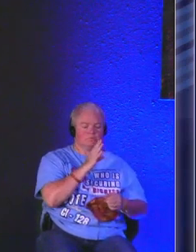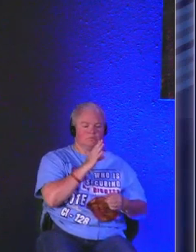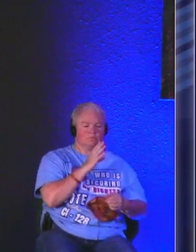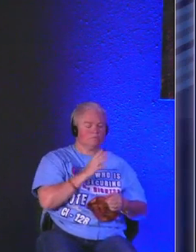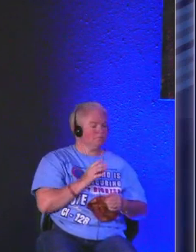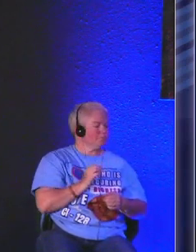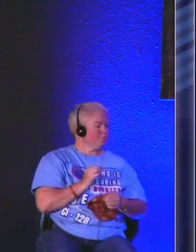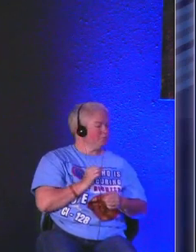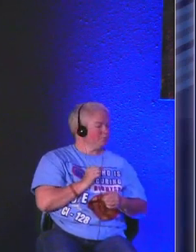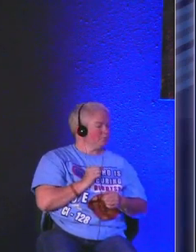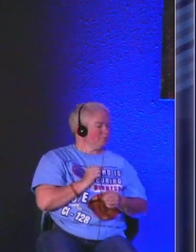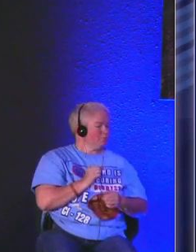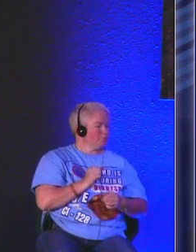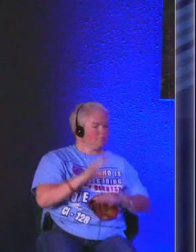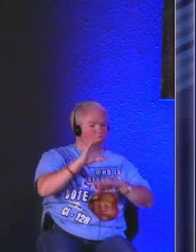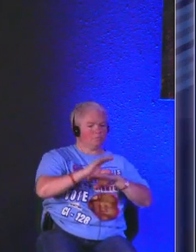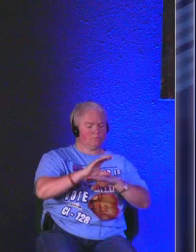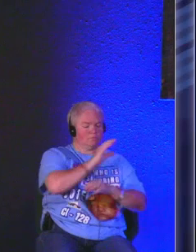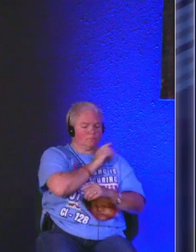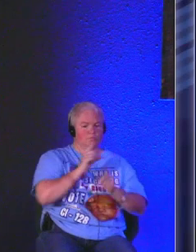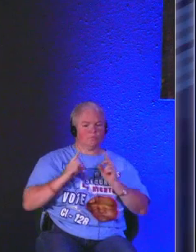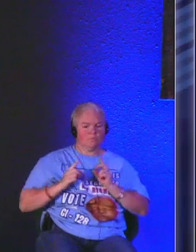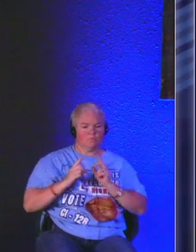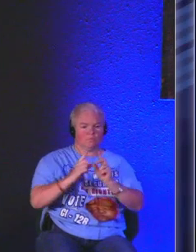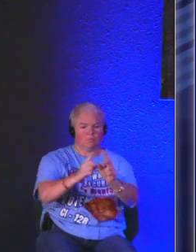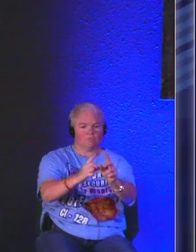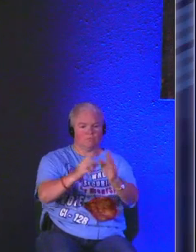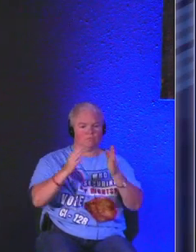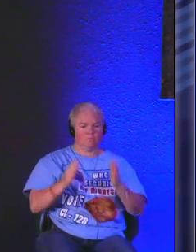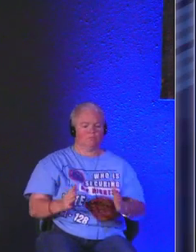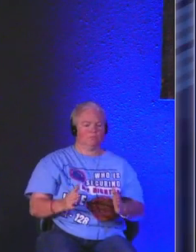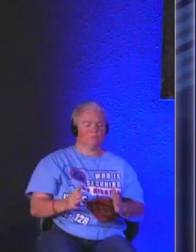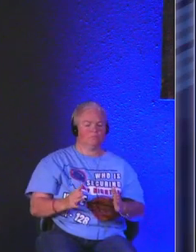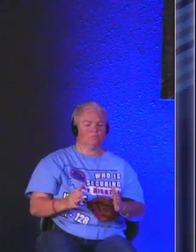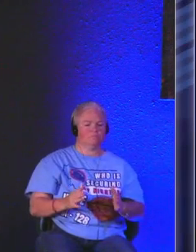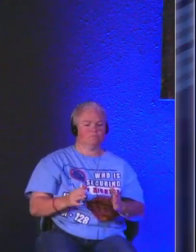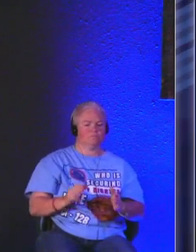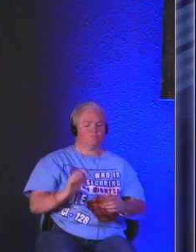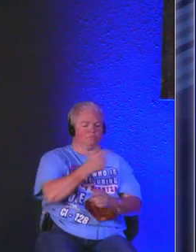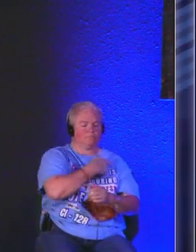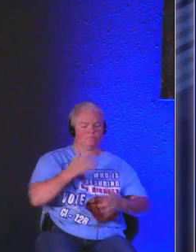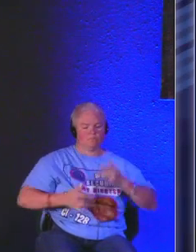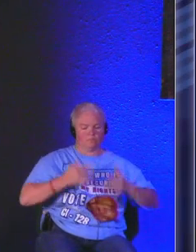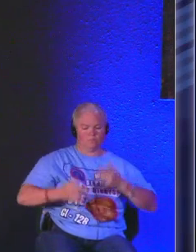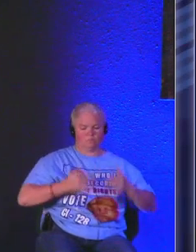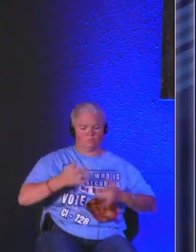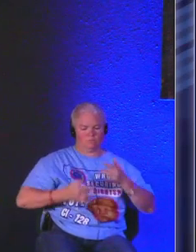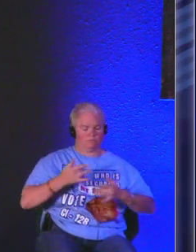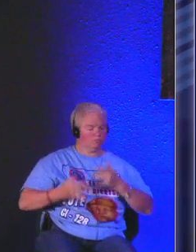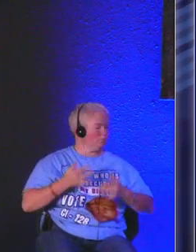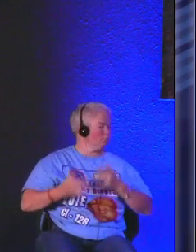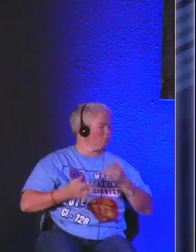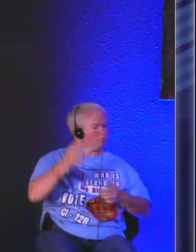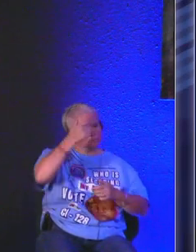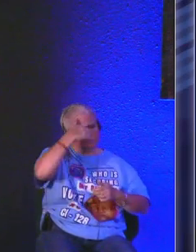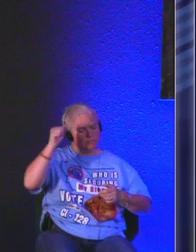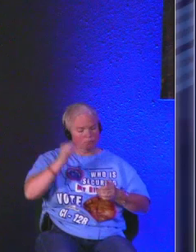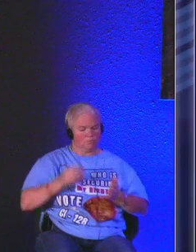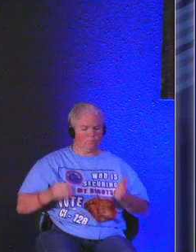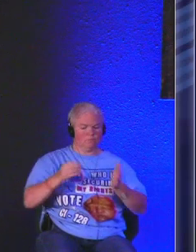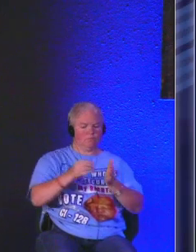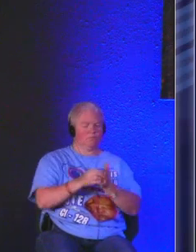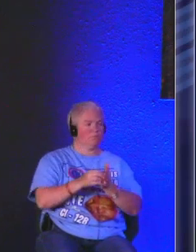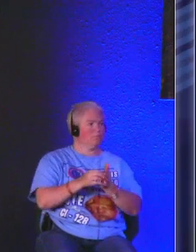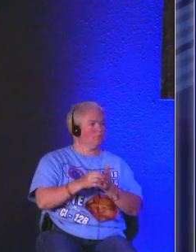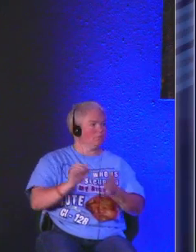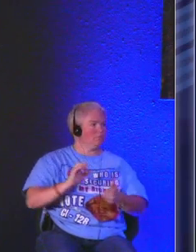available to the Christ follower that should get all of us excited because once again